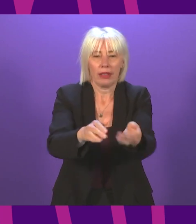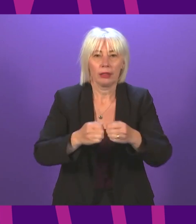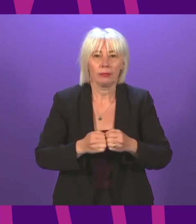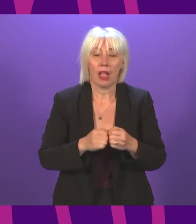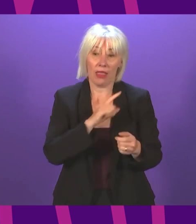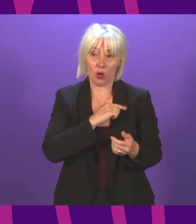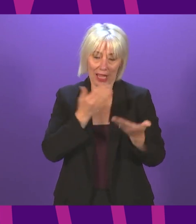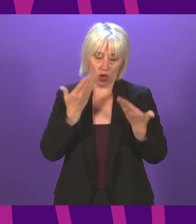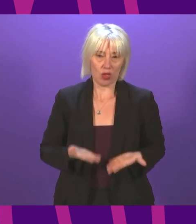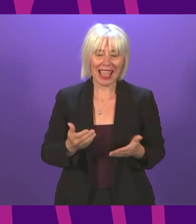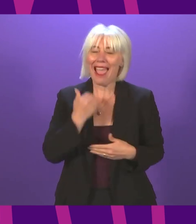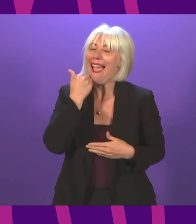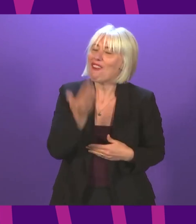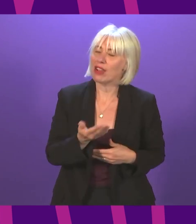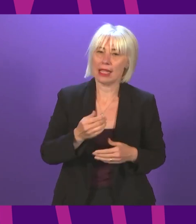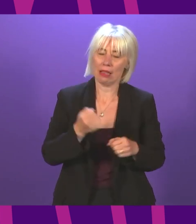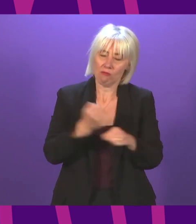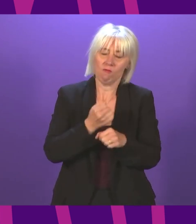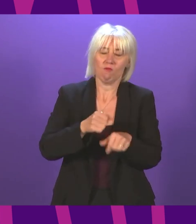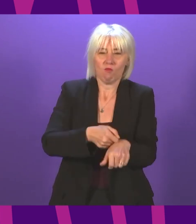today and every day we are in office.